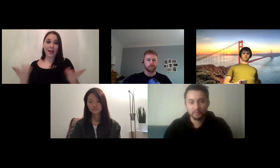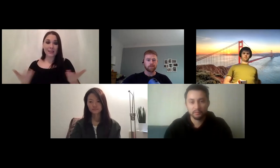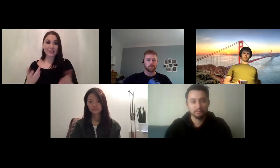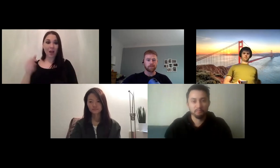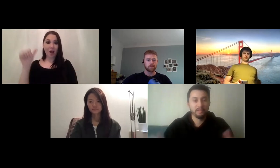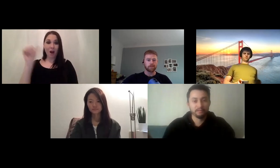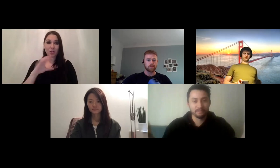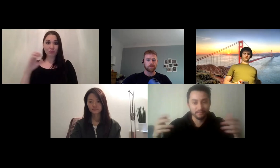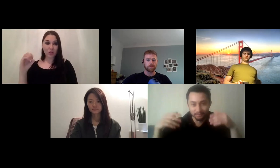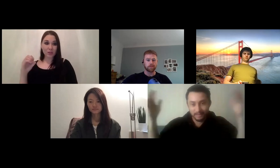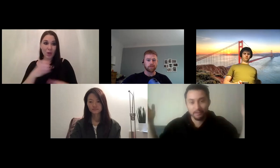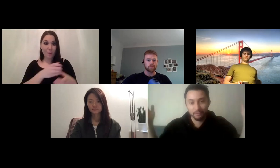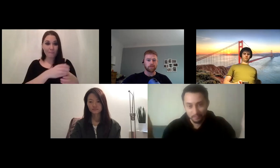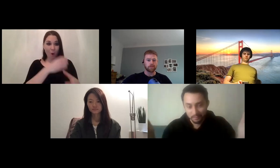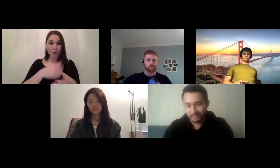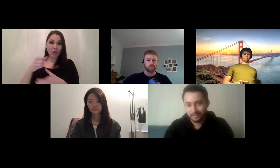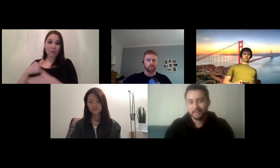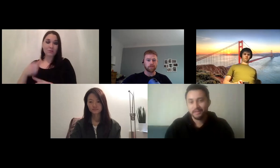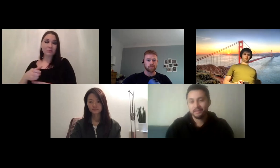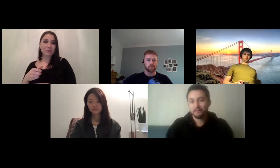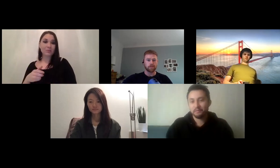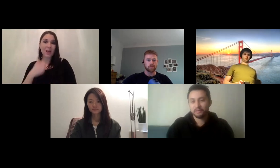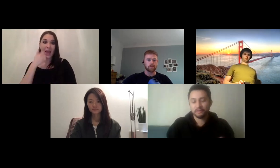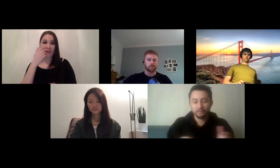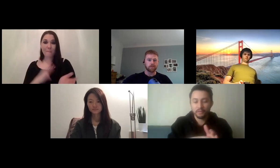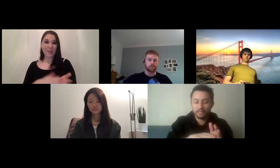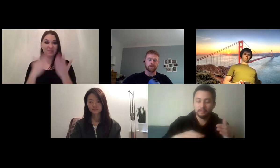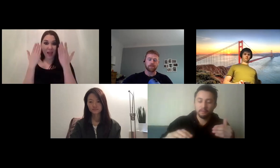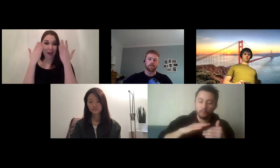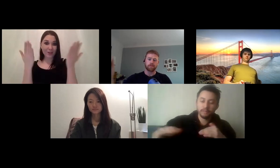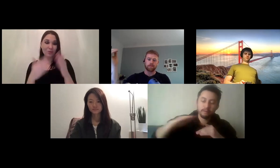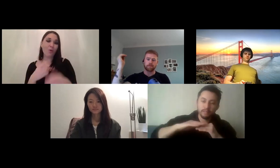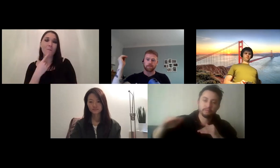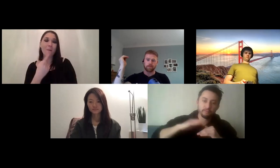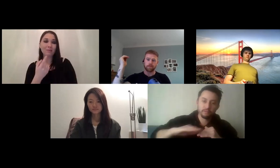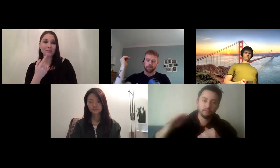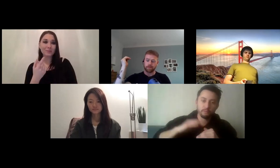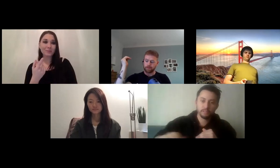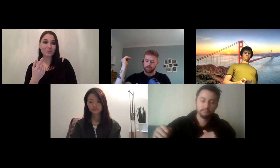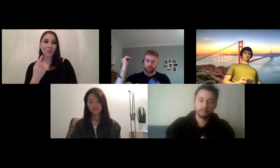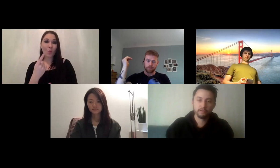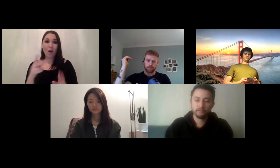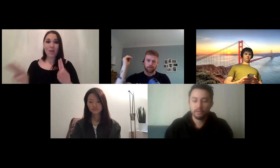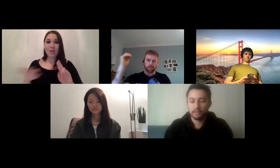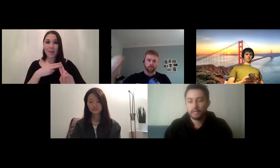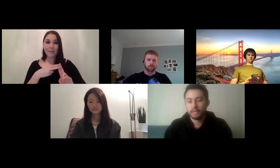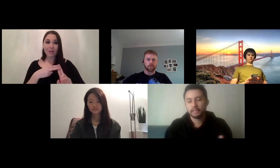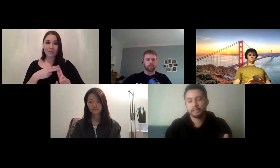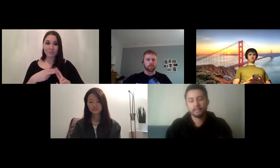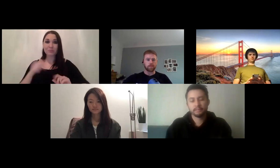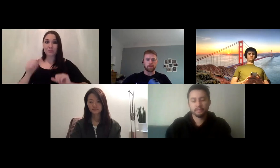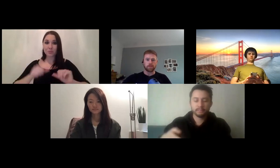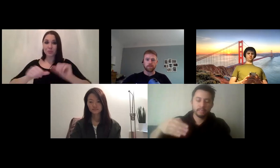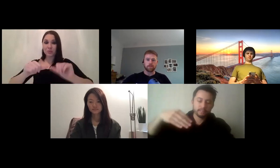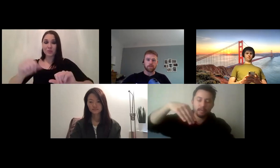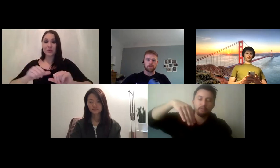per minute i don't know you know but there are really one label after the other one after the other the